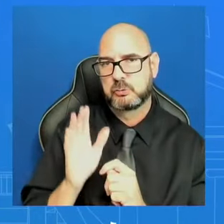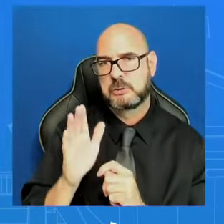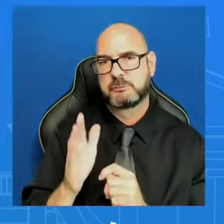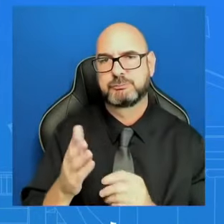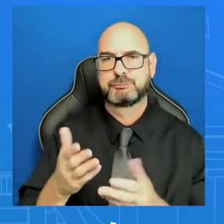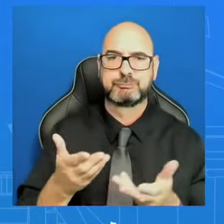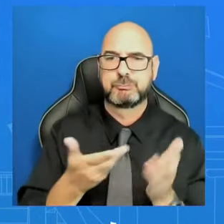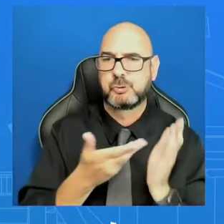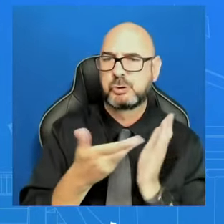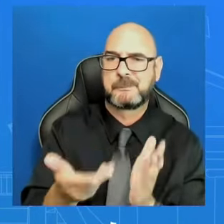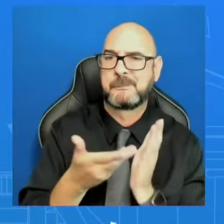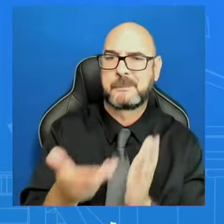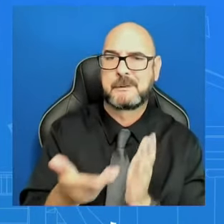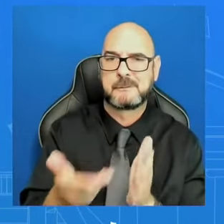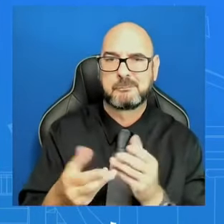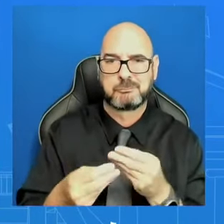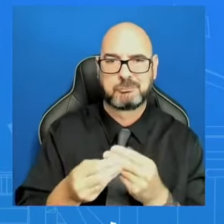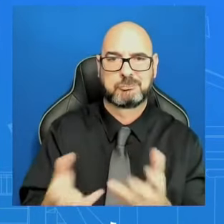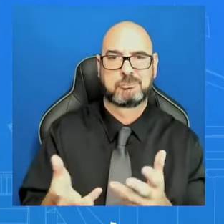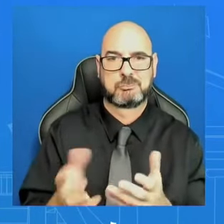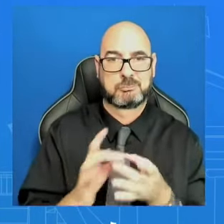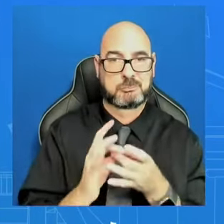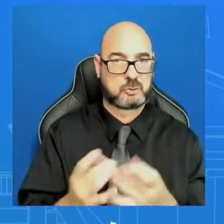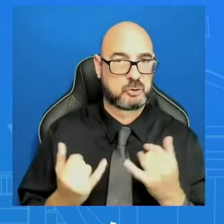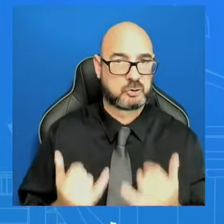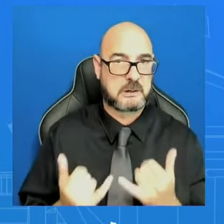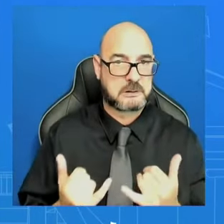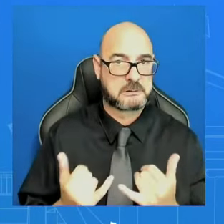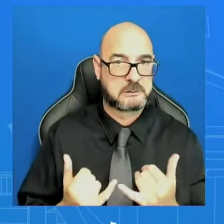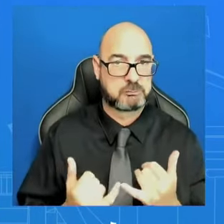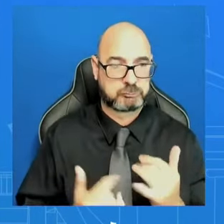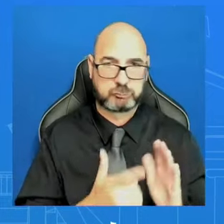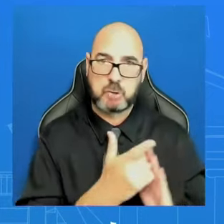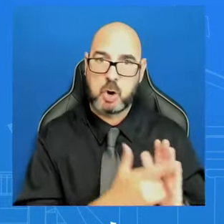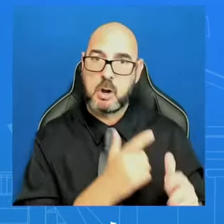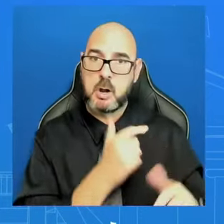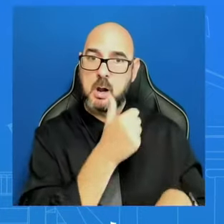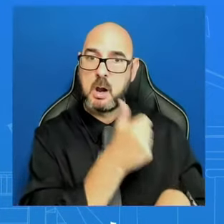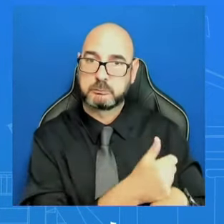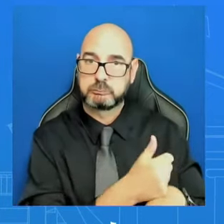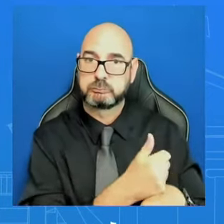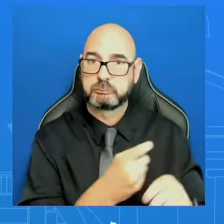the requirements and all the things you just described? Yeah, again, I don't want to get ahead of where we are.